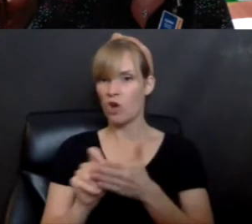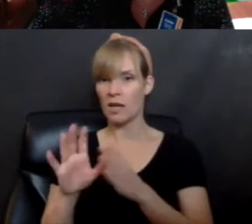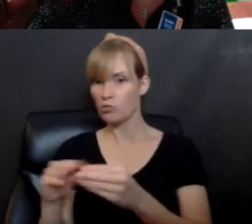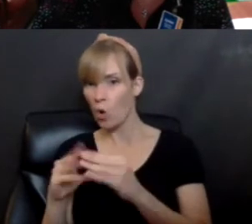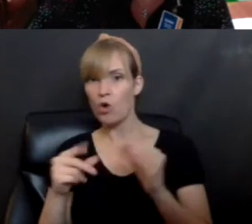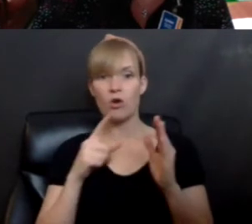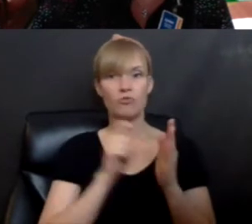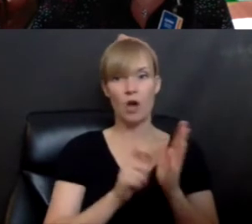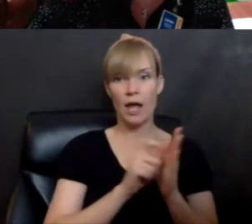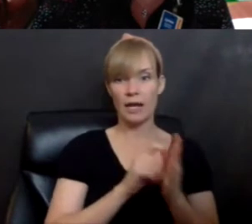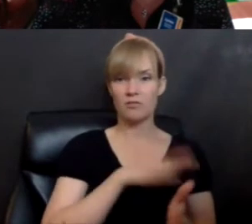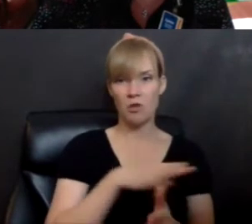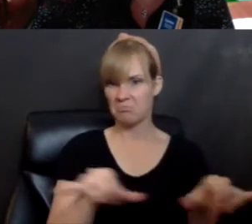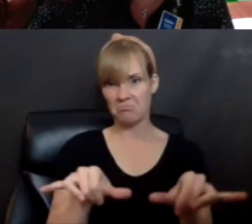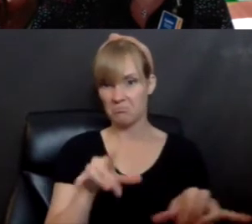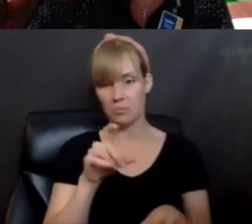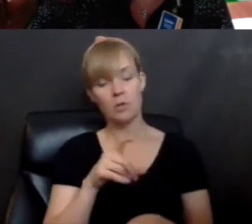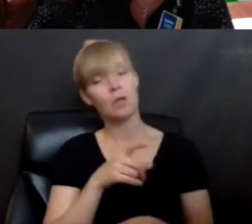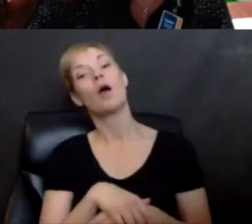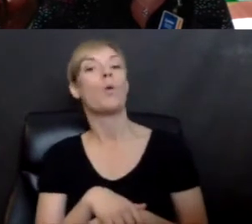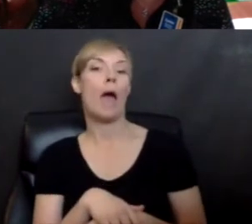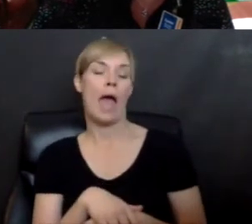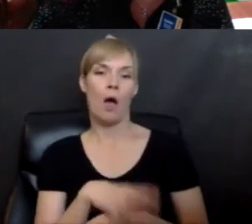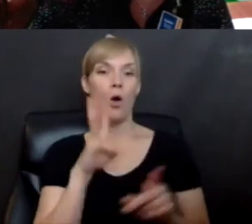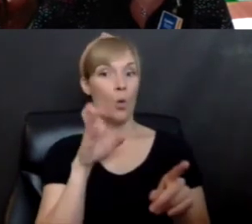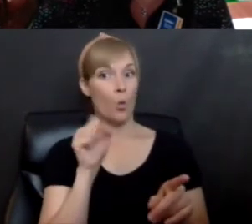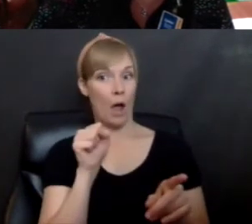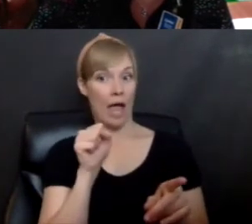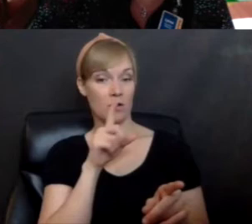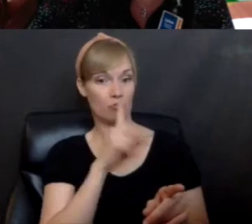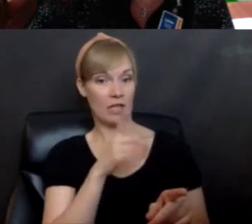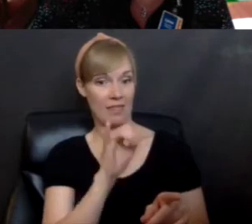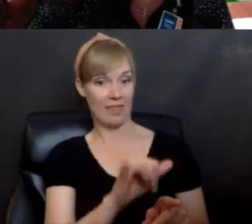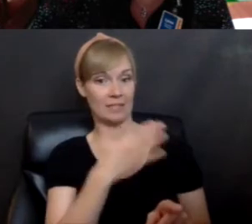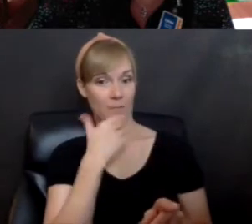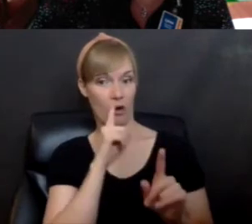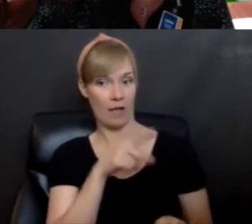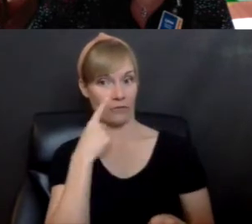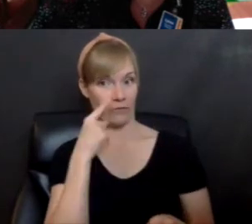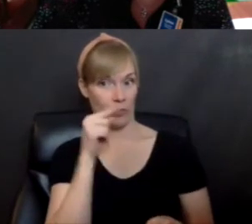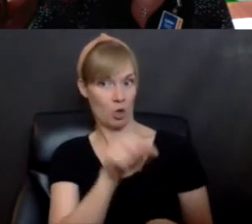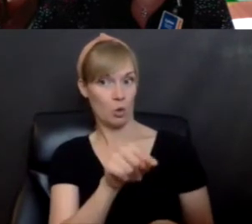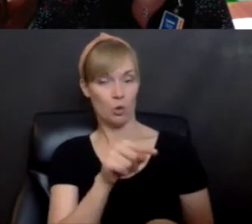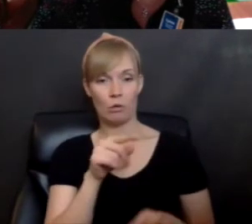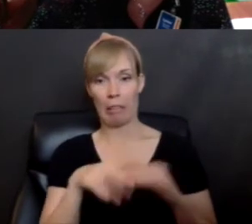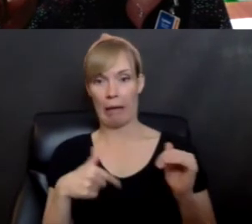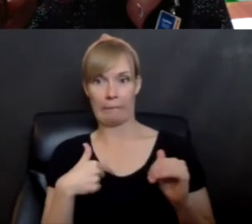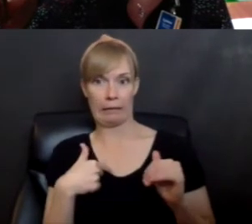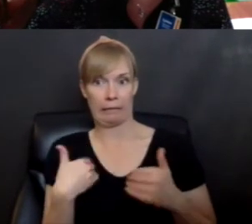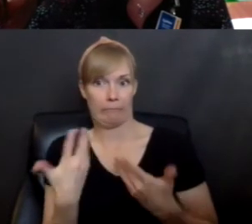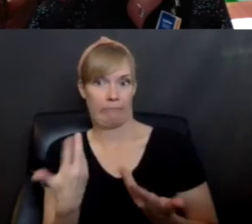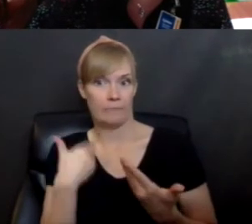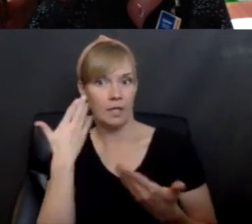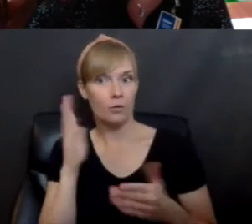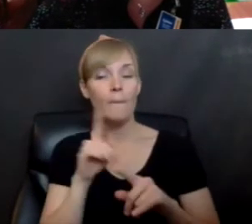and down on paper? Wes, I think you might have to answer that because I'm not really sure, but I will say that writing